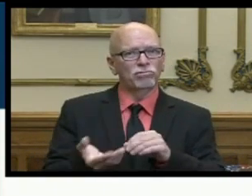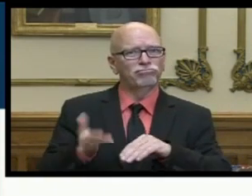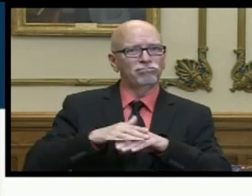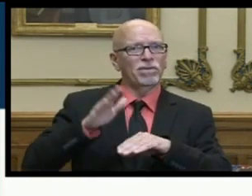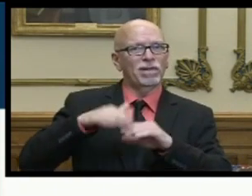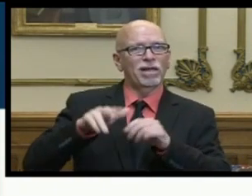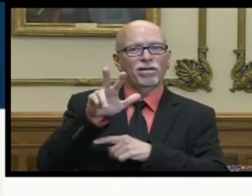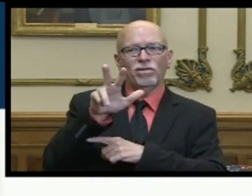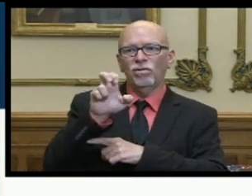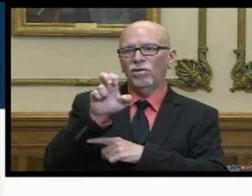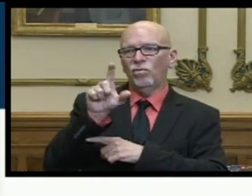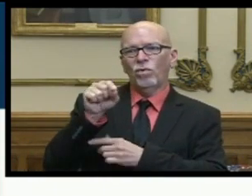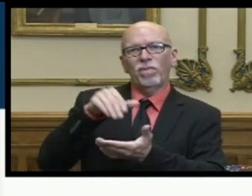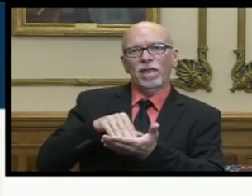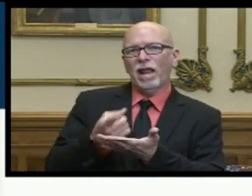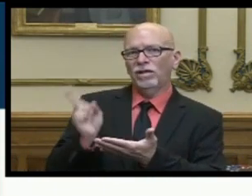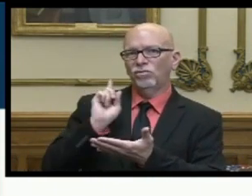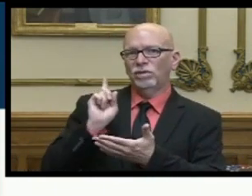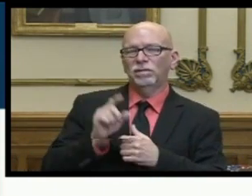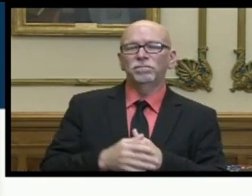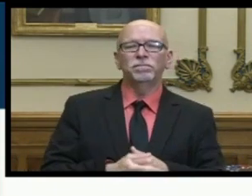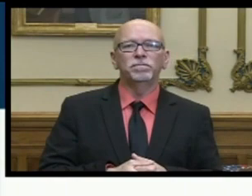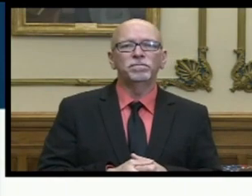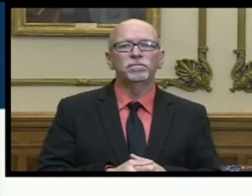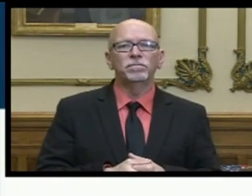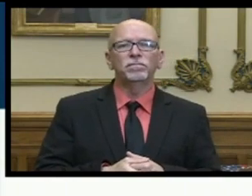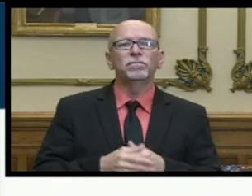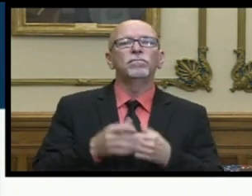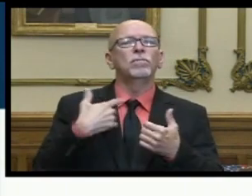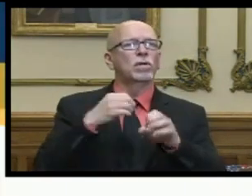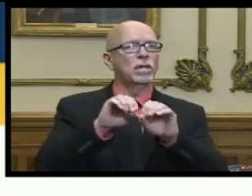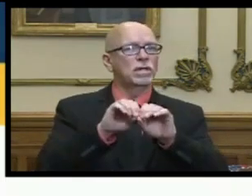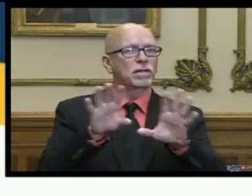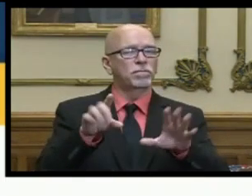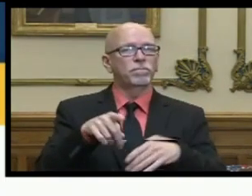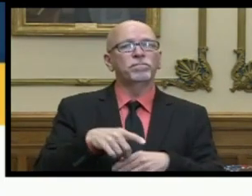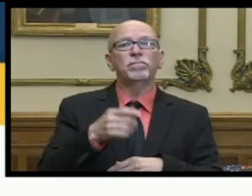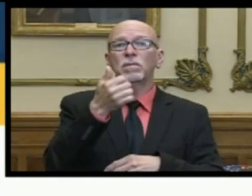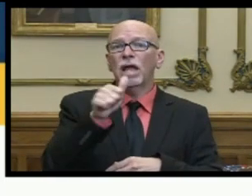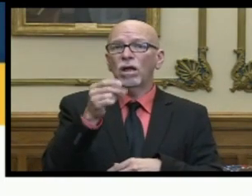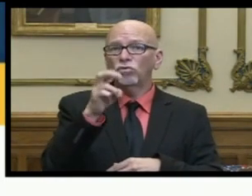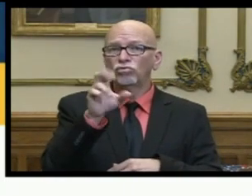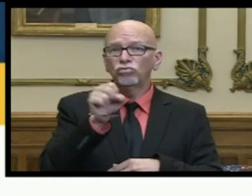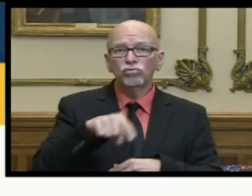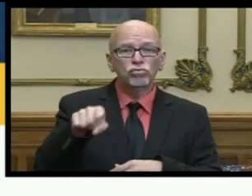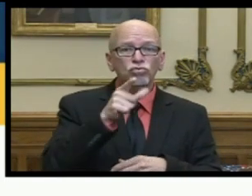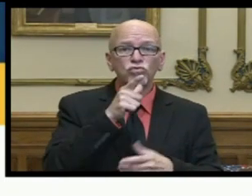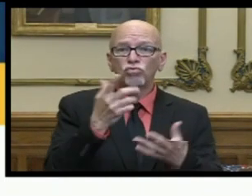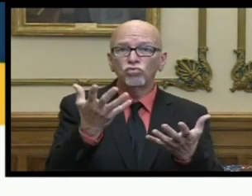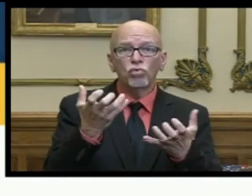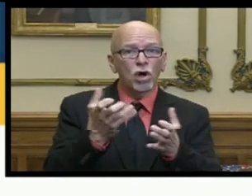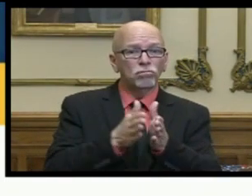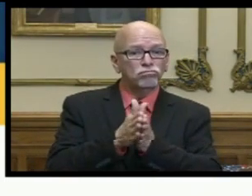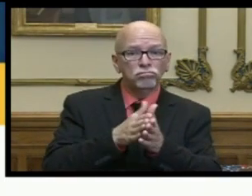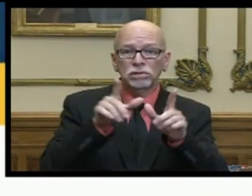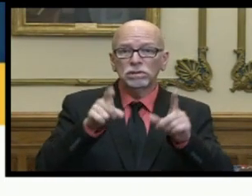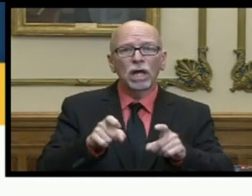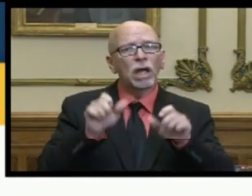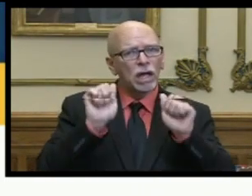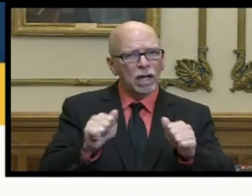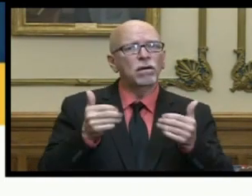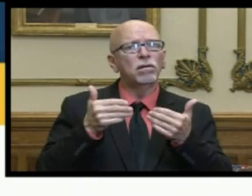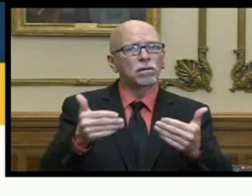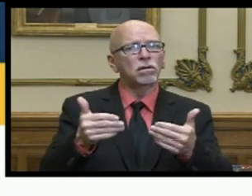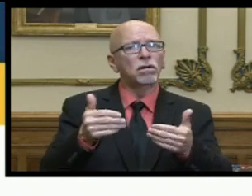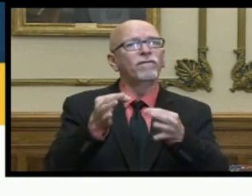320 000 a week ago i want to clarify that any hoosier who wants to be tested can get tested